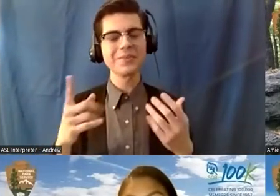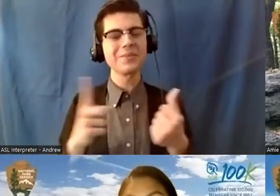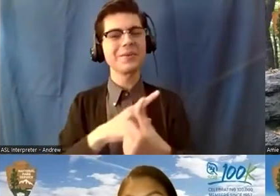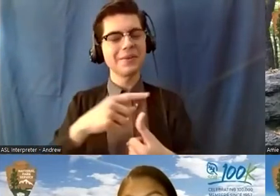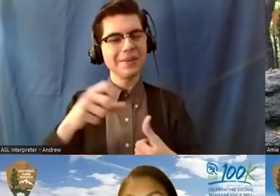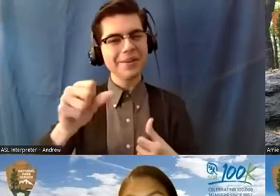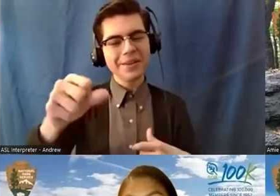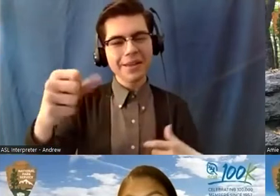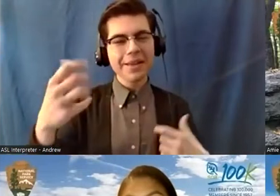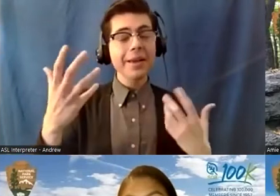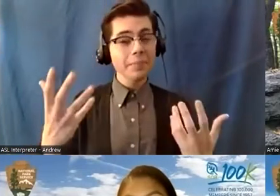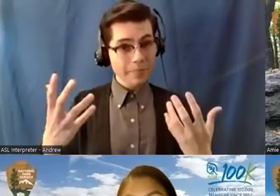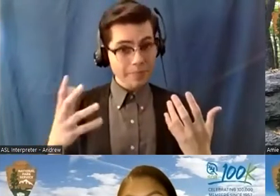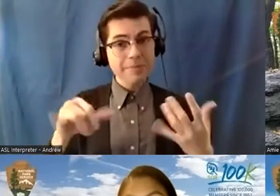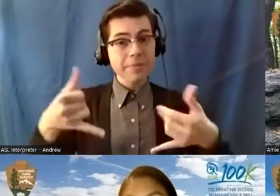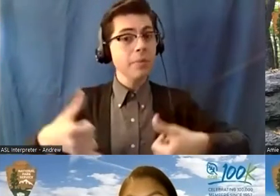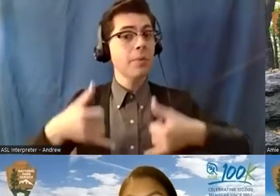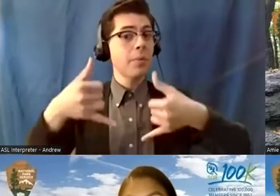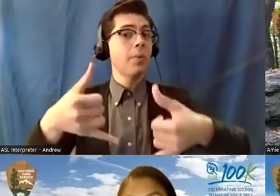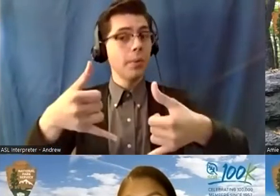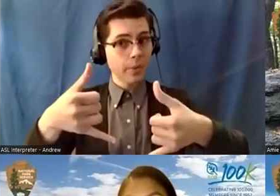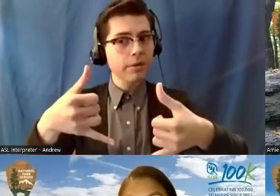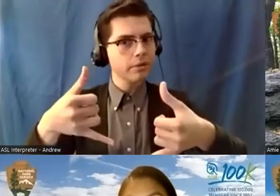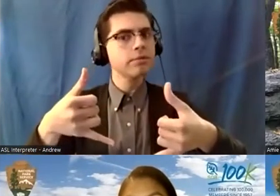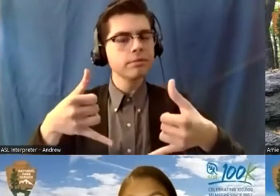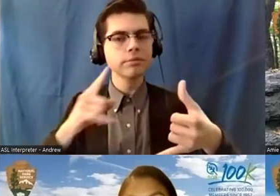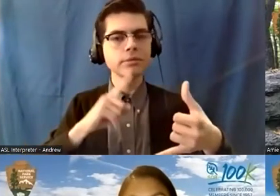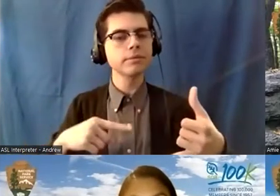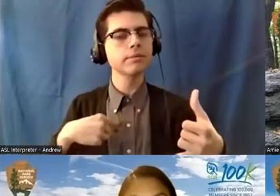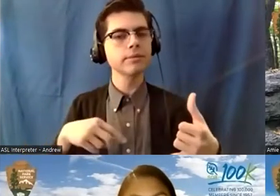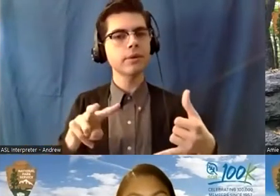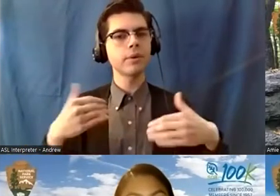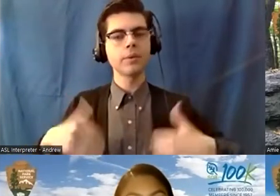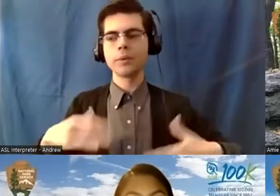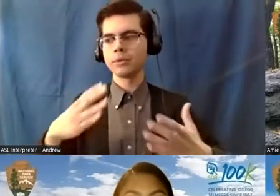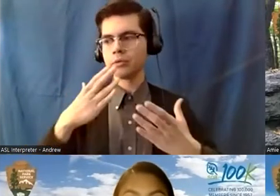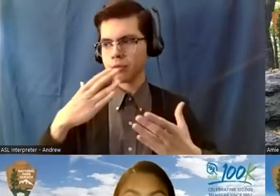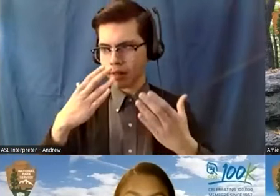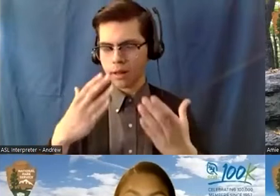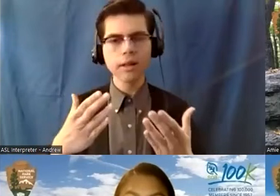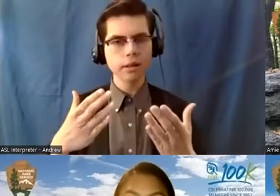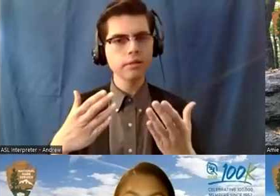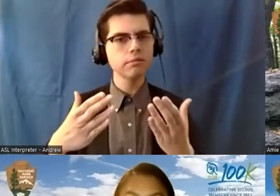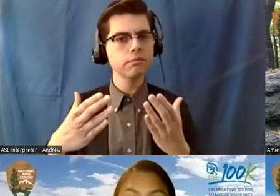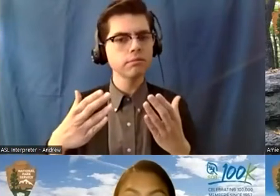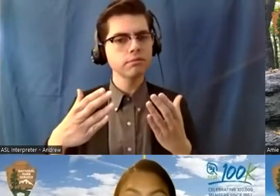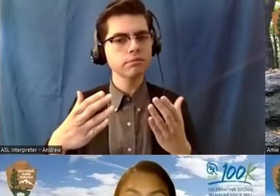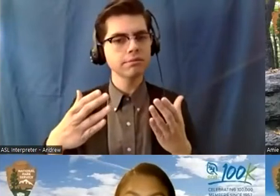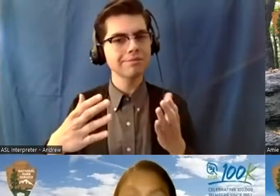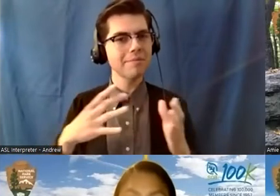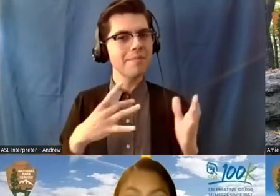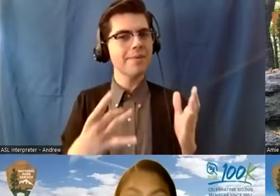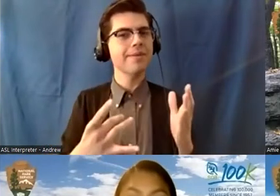So the award, I was really grateful to have been nominated by some of